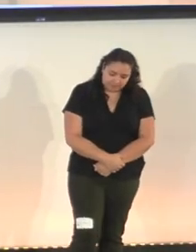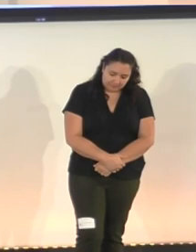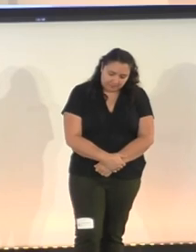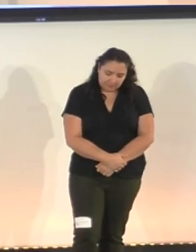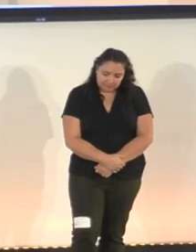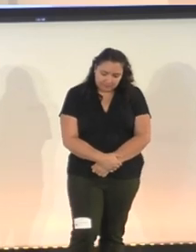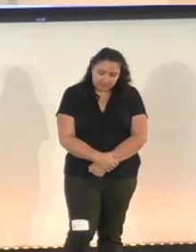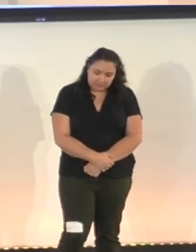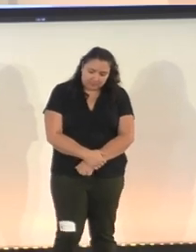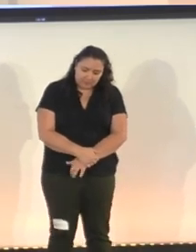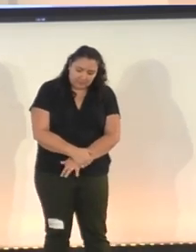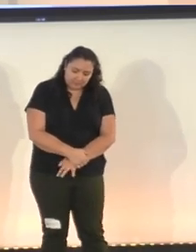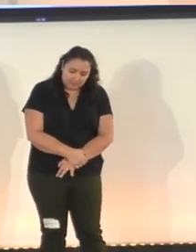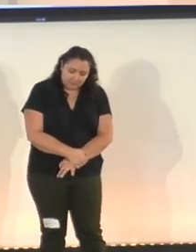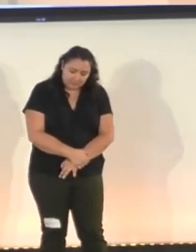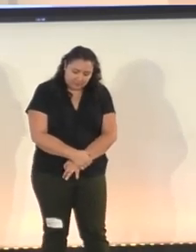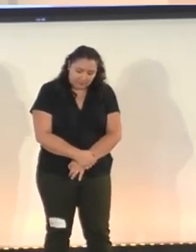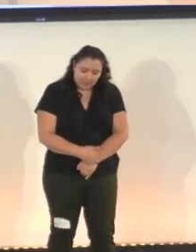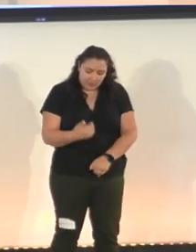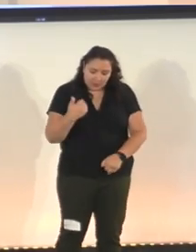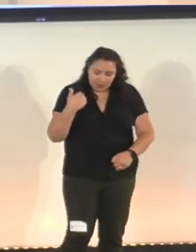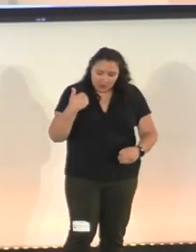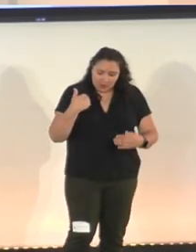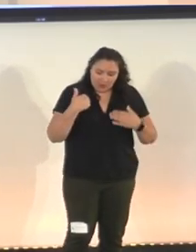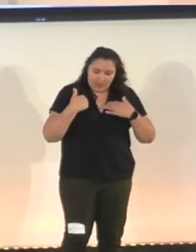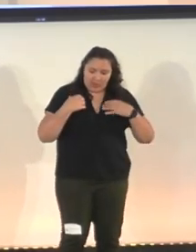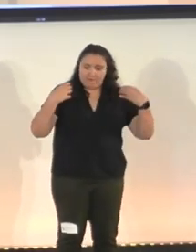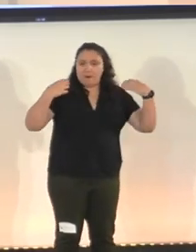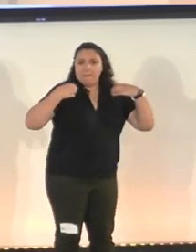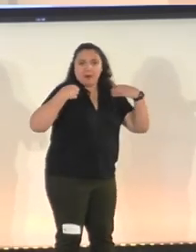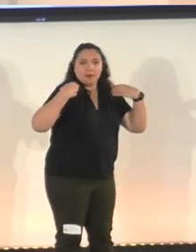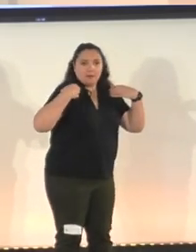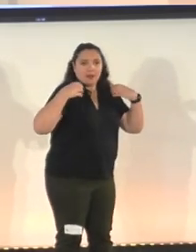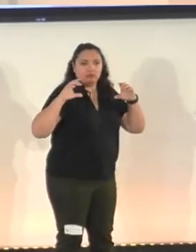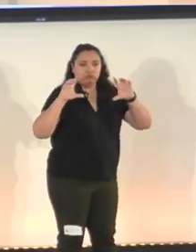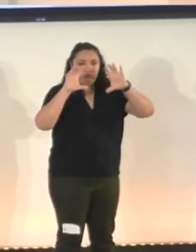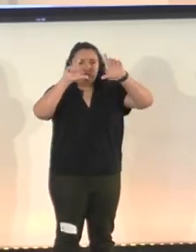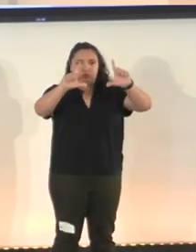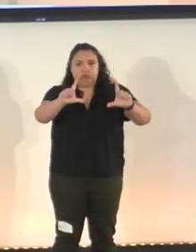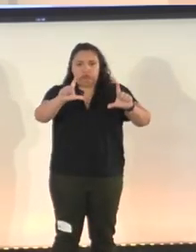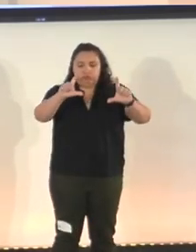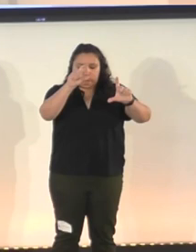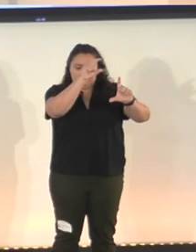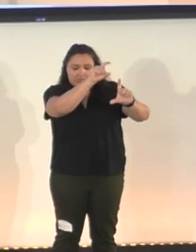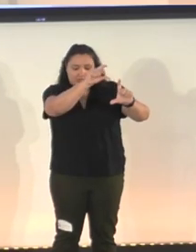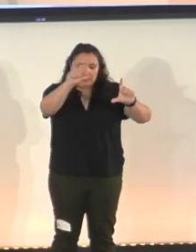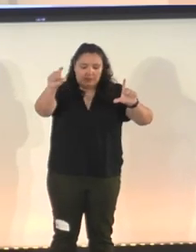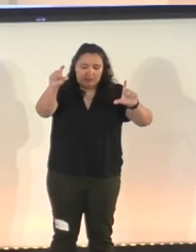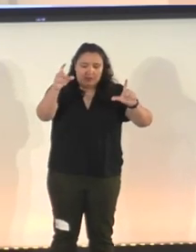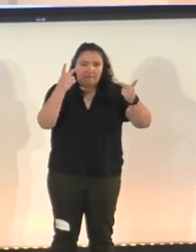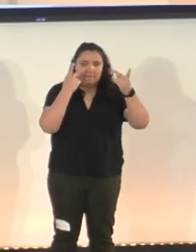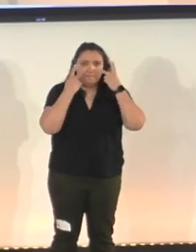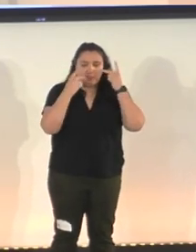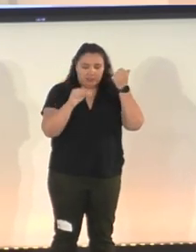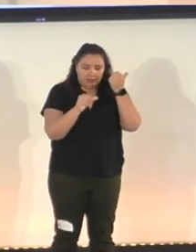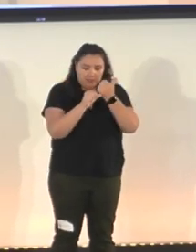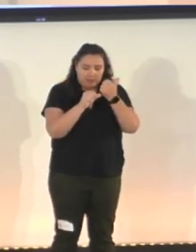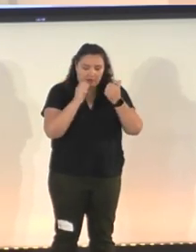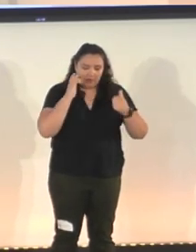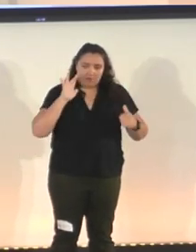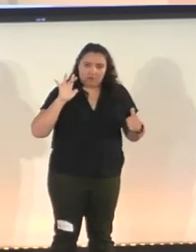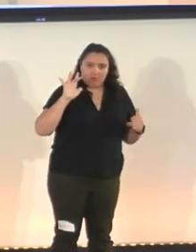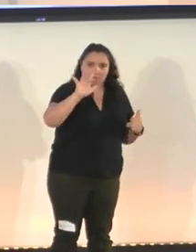In our game, we added a page to a backpack that a player has access to at any point in the game. So, they can toggle this mode on and off,